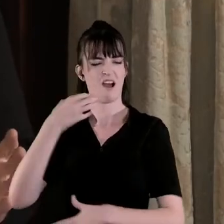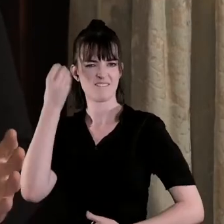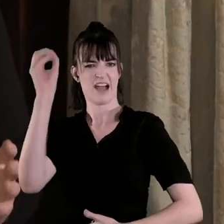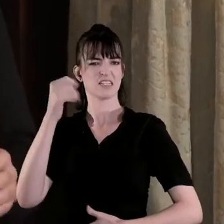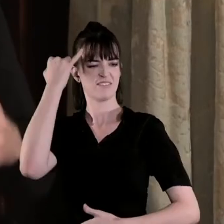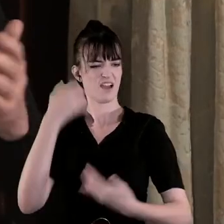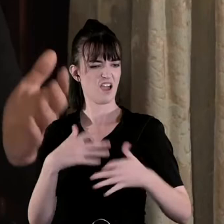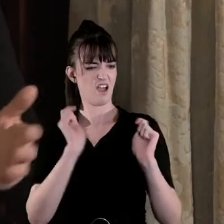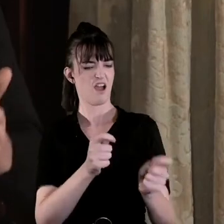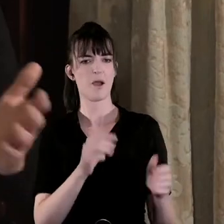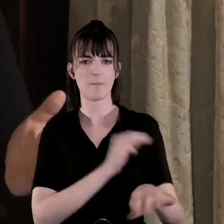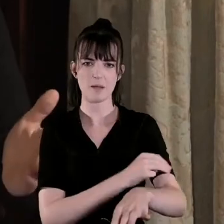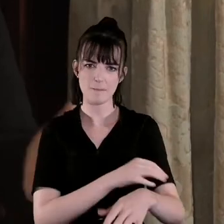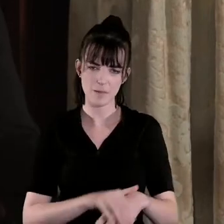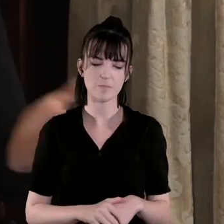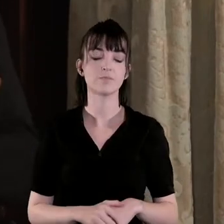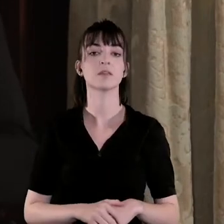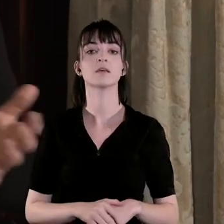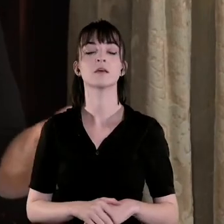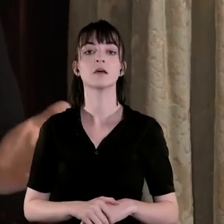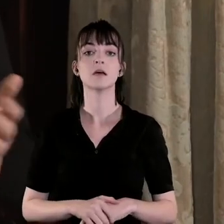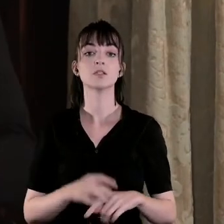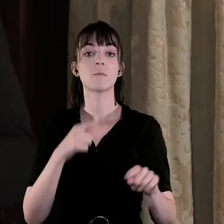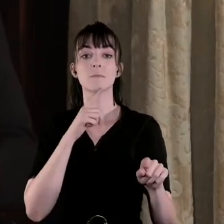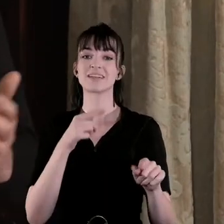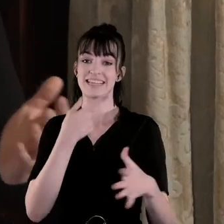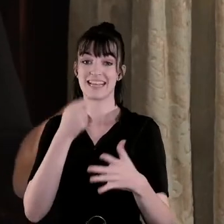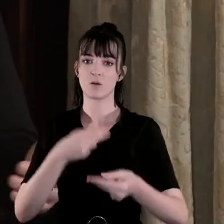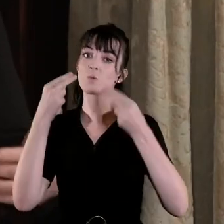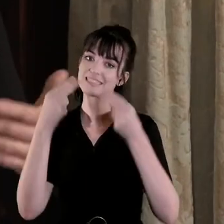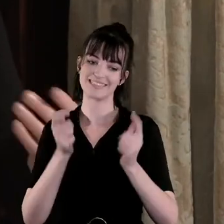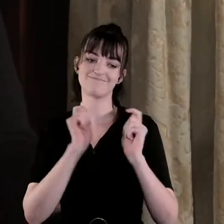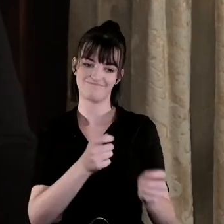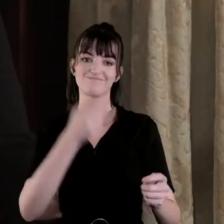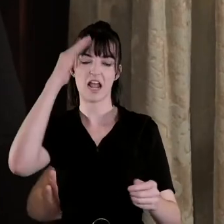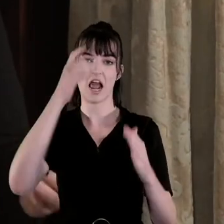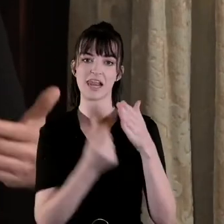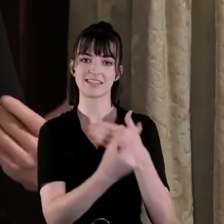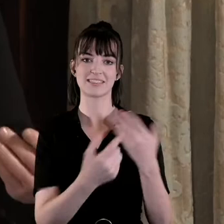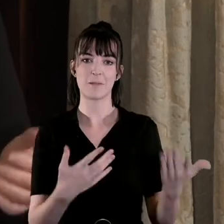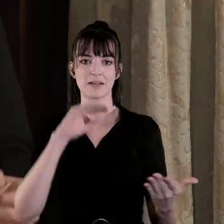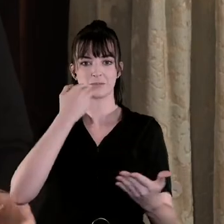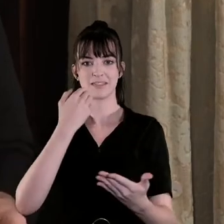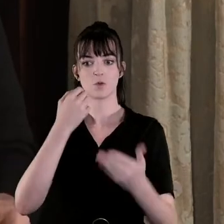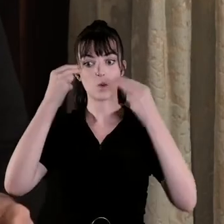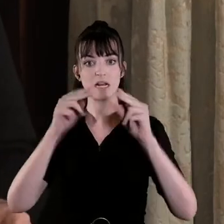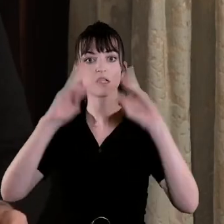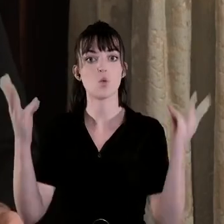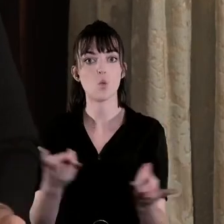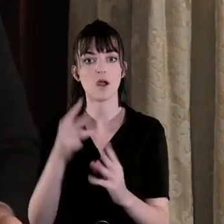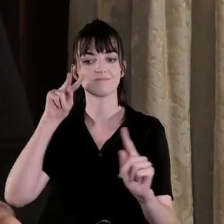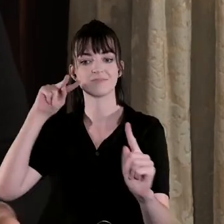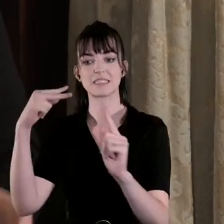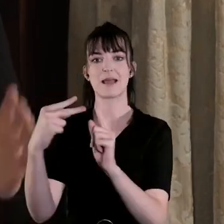problematic is essentially this is required to restore the international Britain's international reputation and Britain's reputation with the